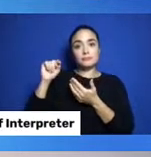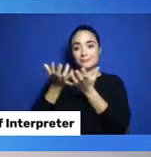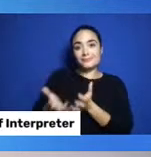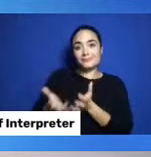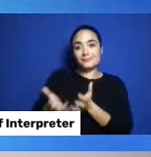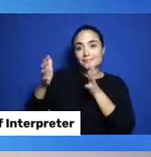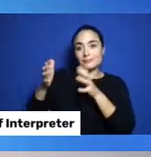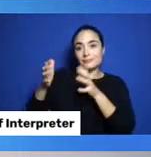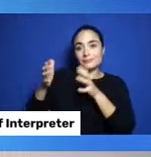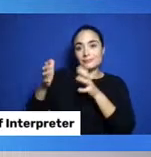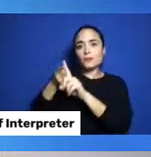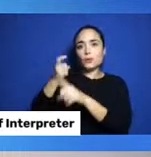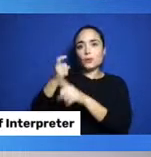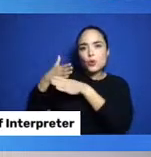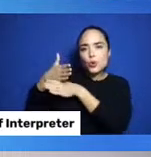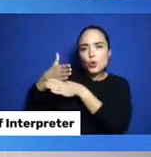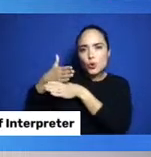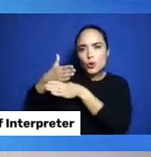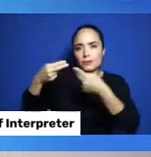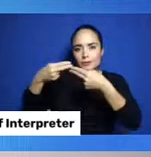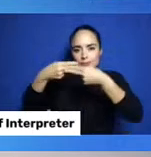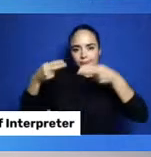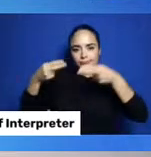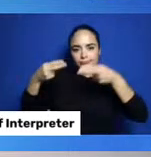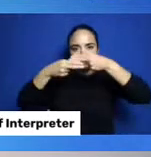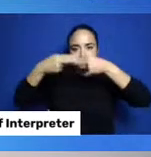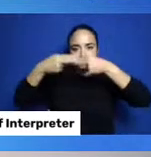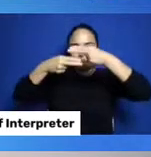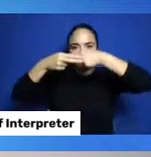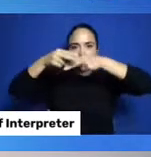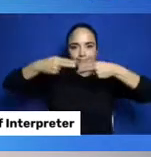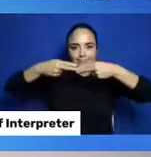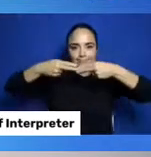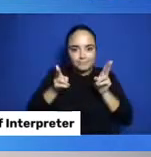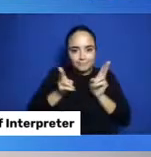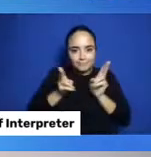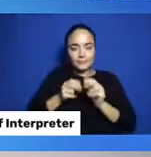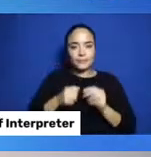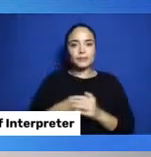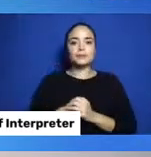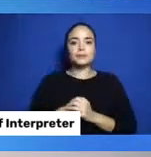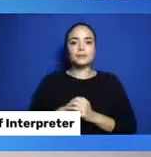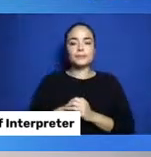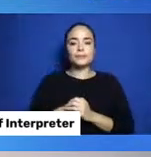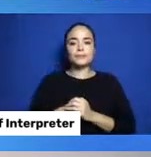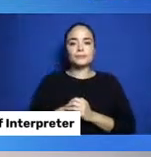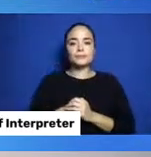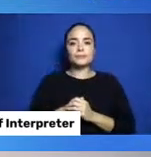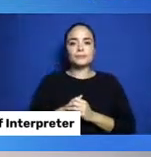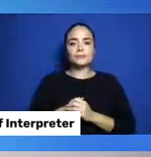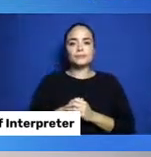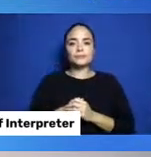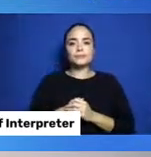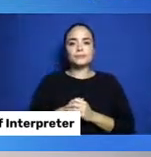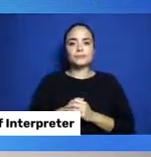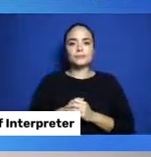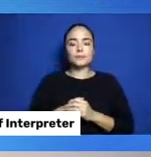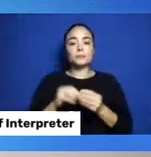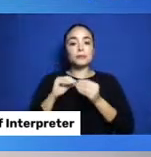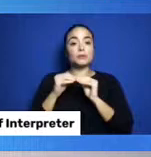and basket number two. That is also made from ash and is also made from strips.